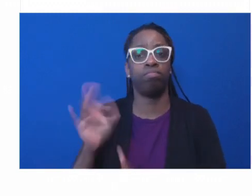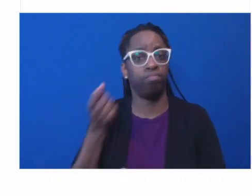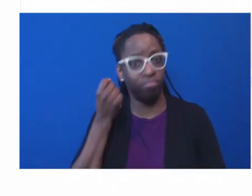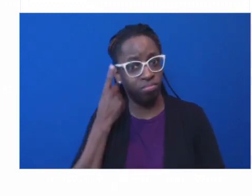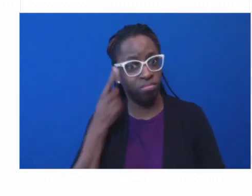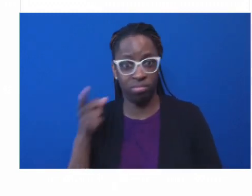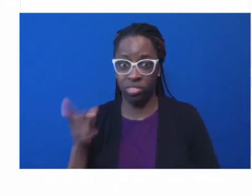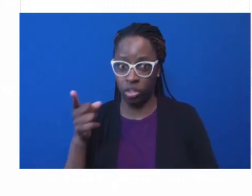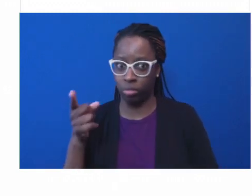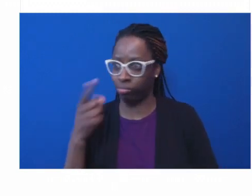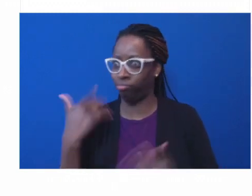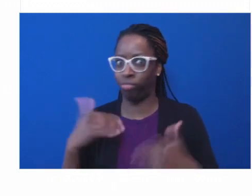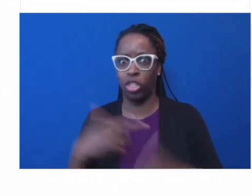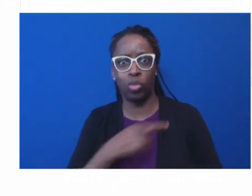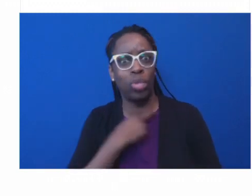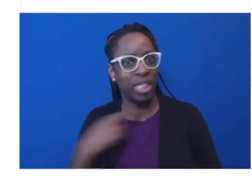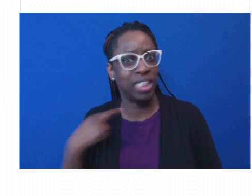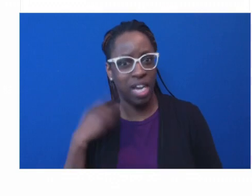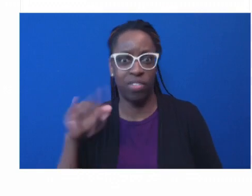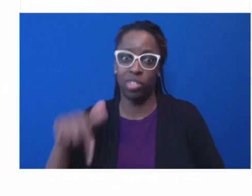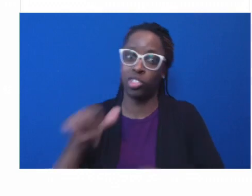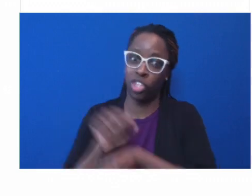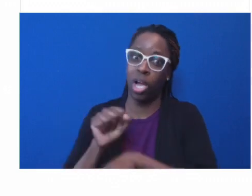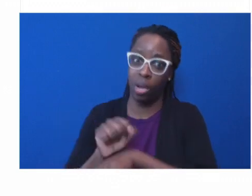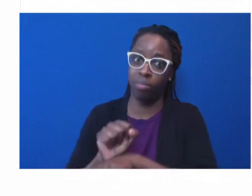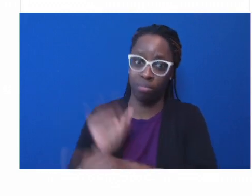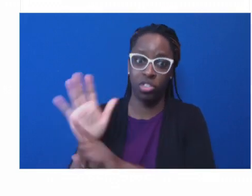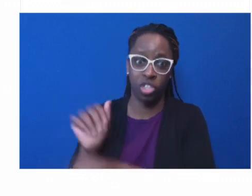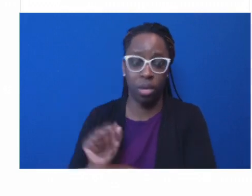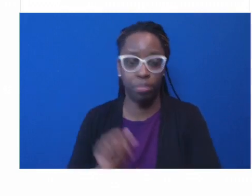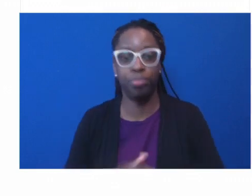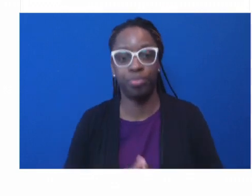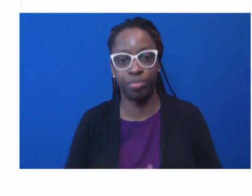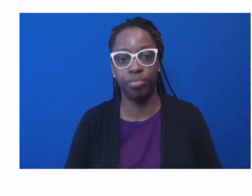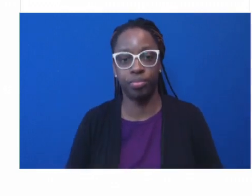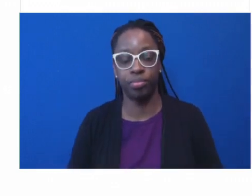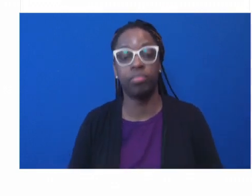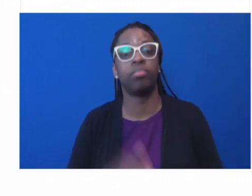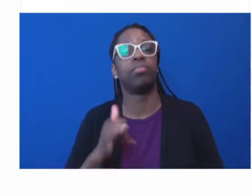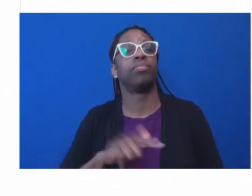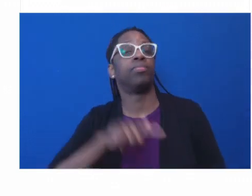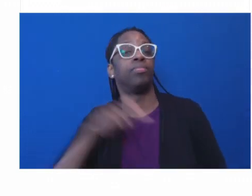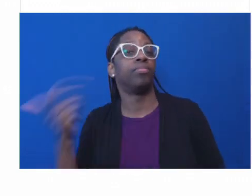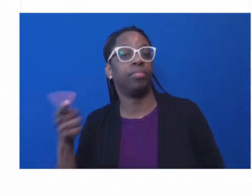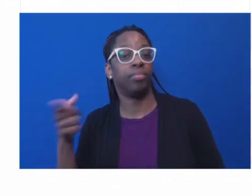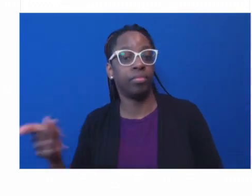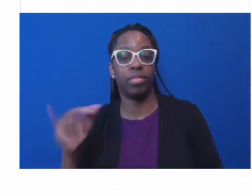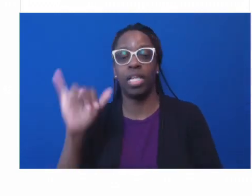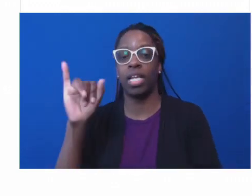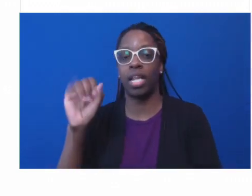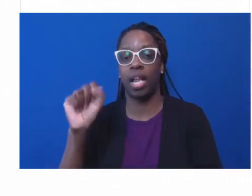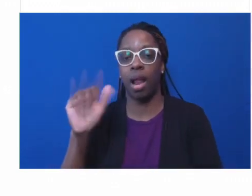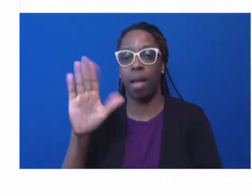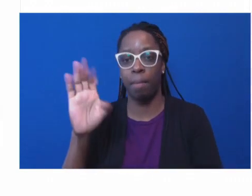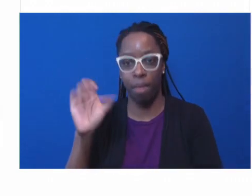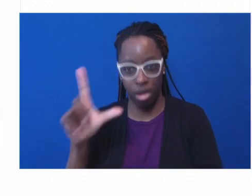president and executive director for the Latino cancer Institute. Isabel, uh, you have the floor.